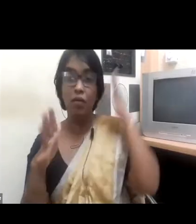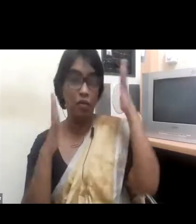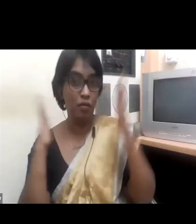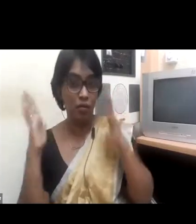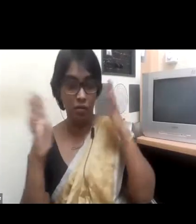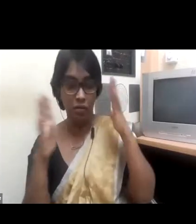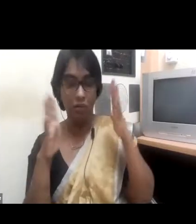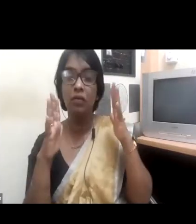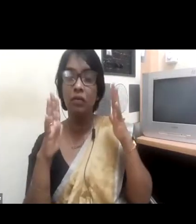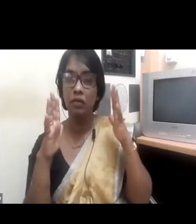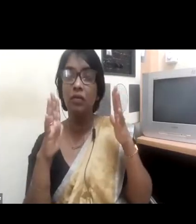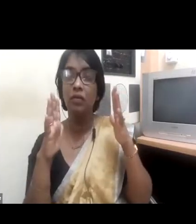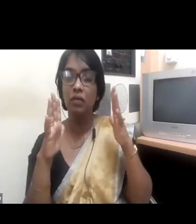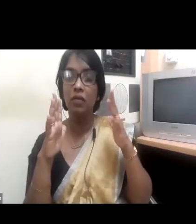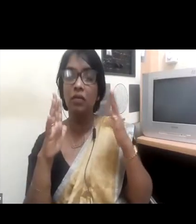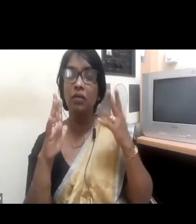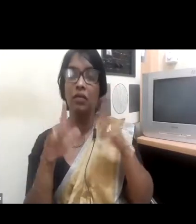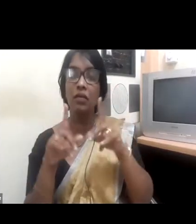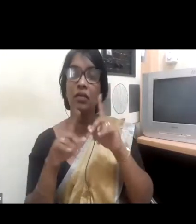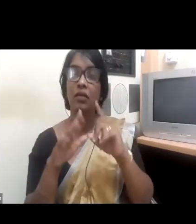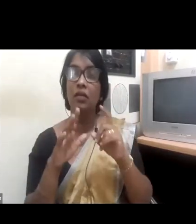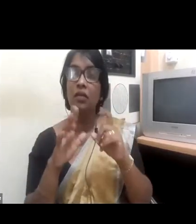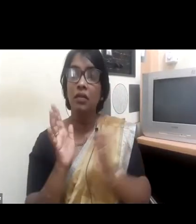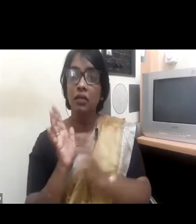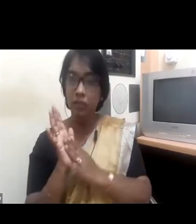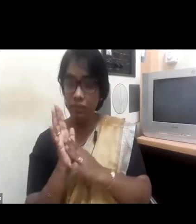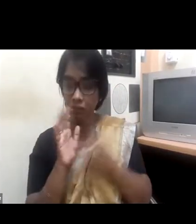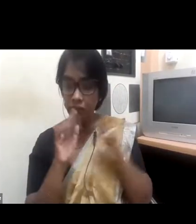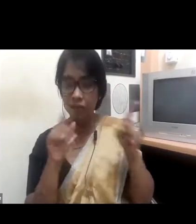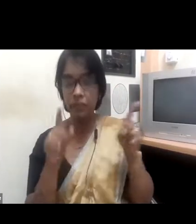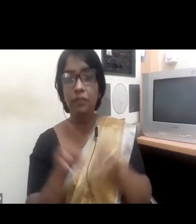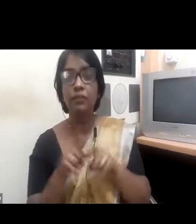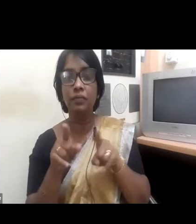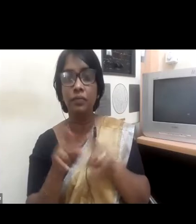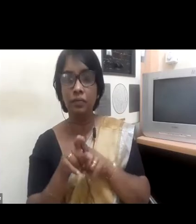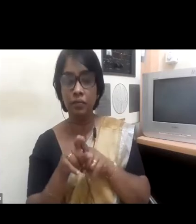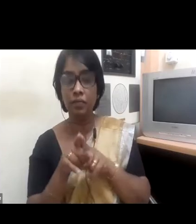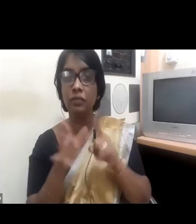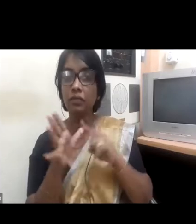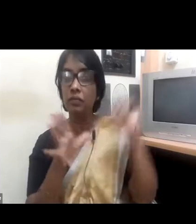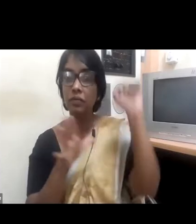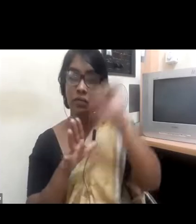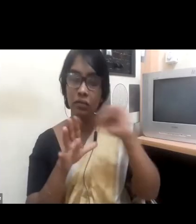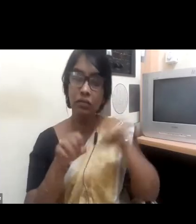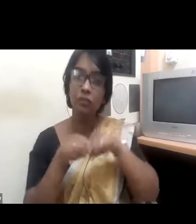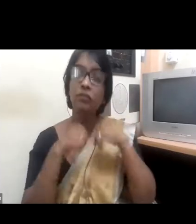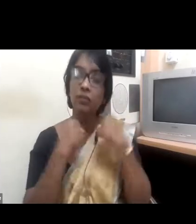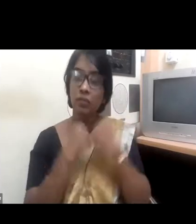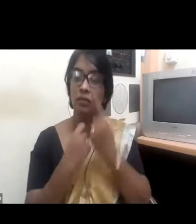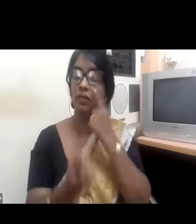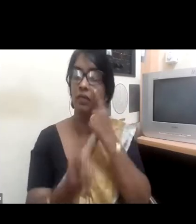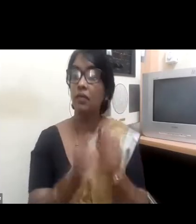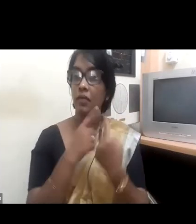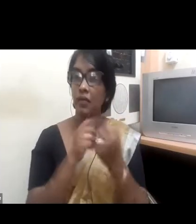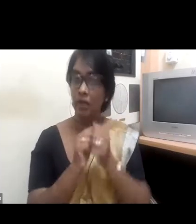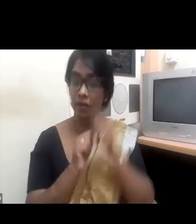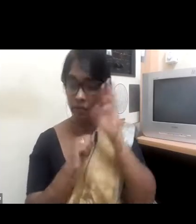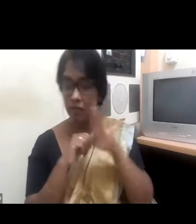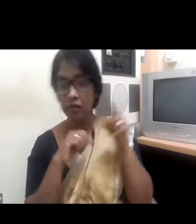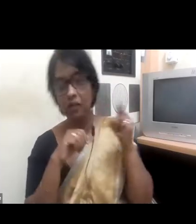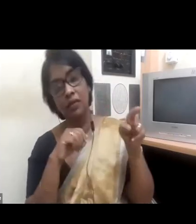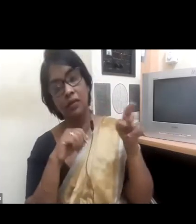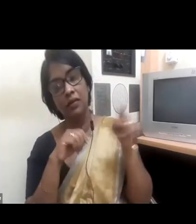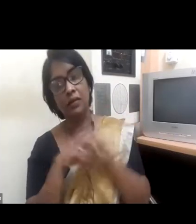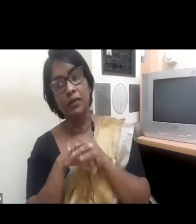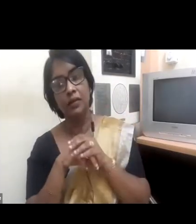analysed actually more than 1,000 companies across ASEAN countries, and it showed that companies with more than 30% women in